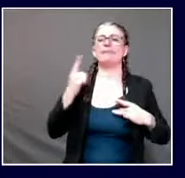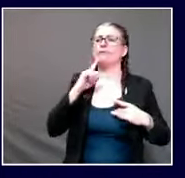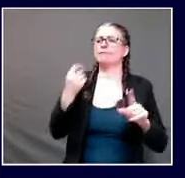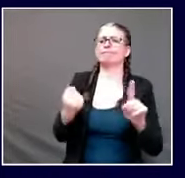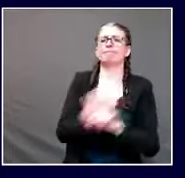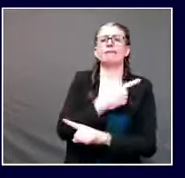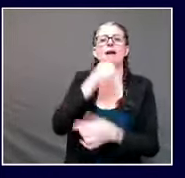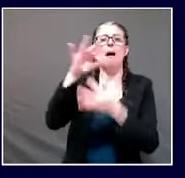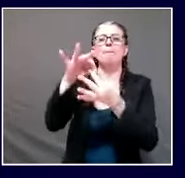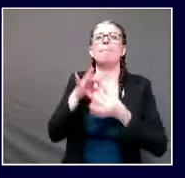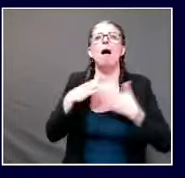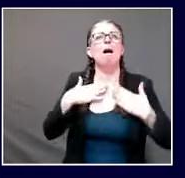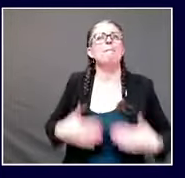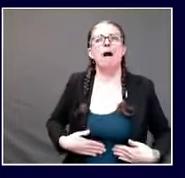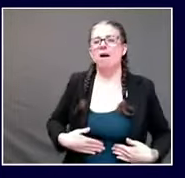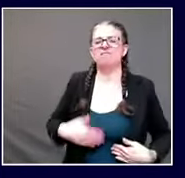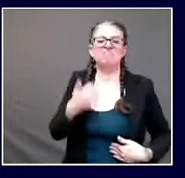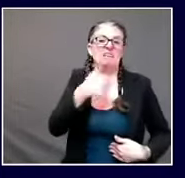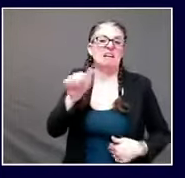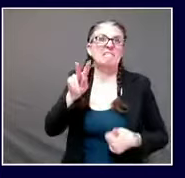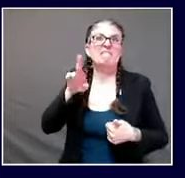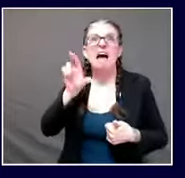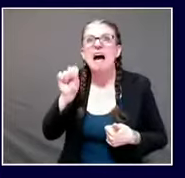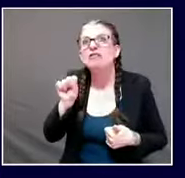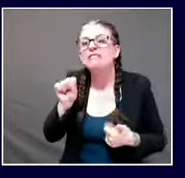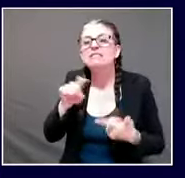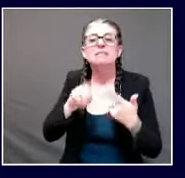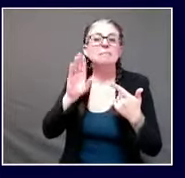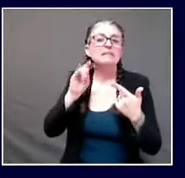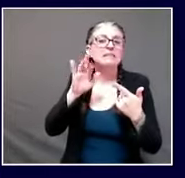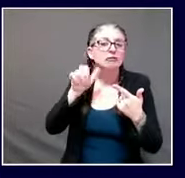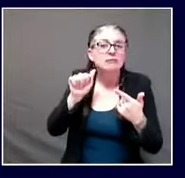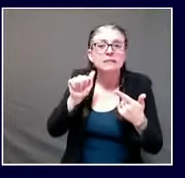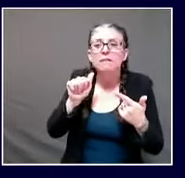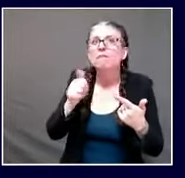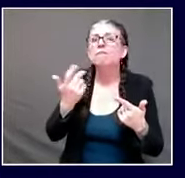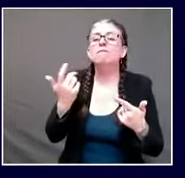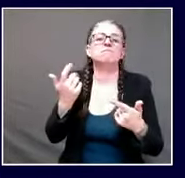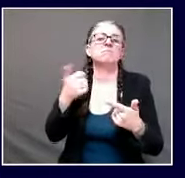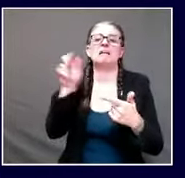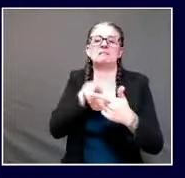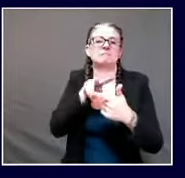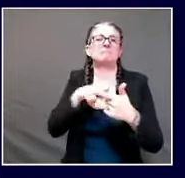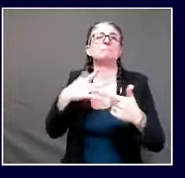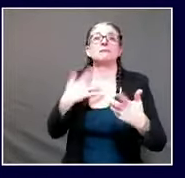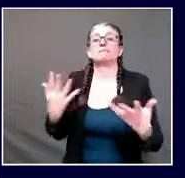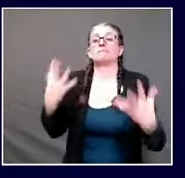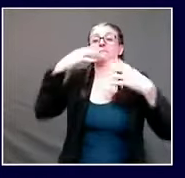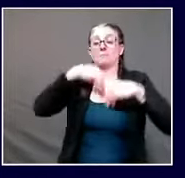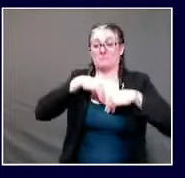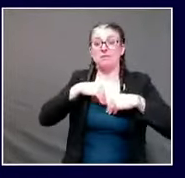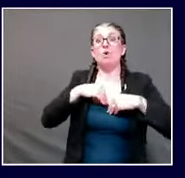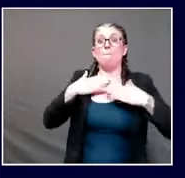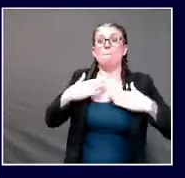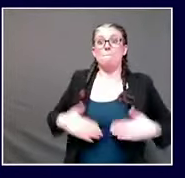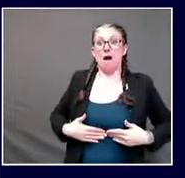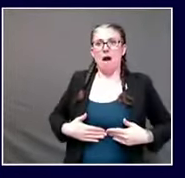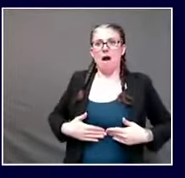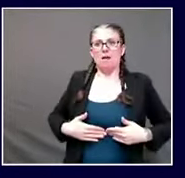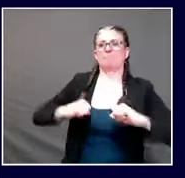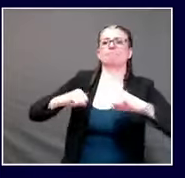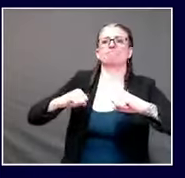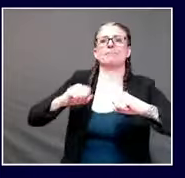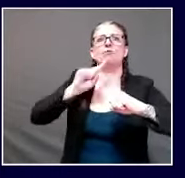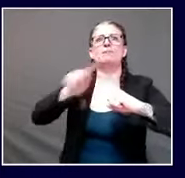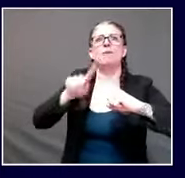have a memory that allows us to produce high numbers of antibodies after we've been initially exposed